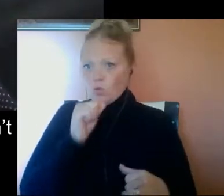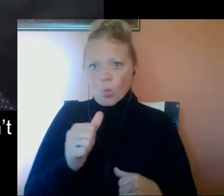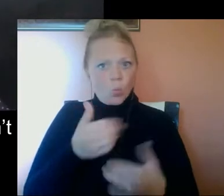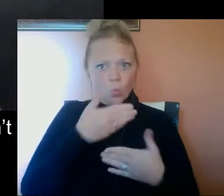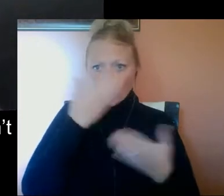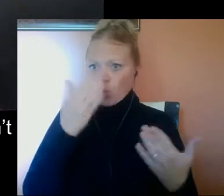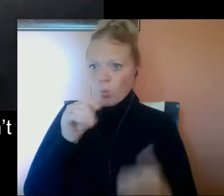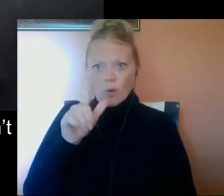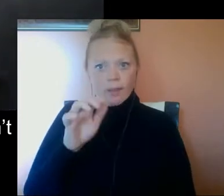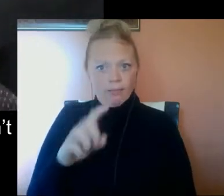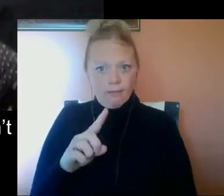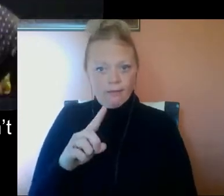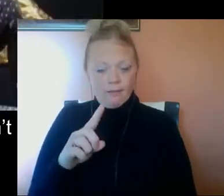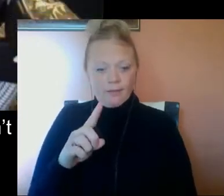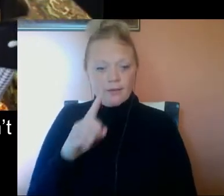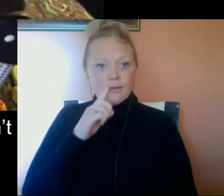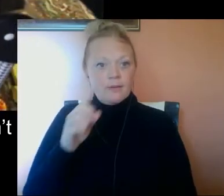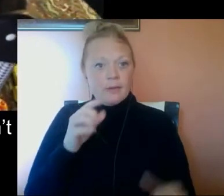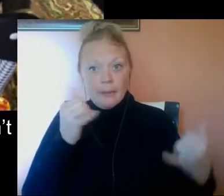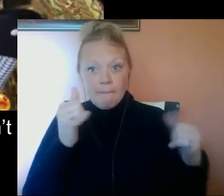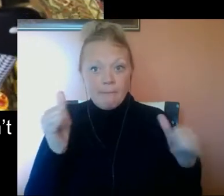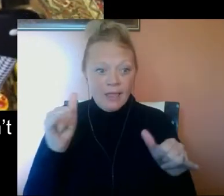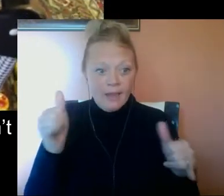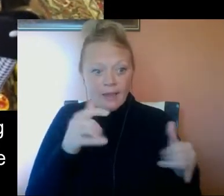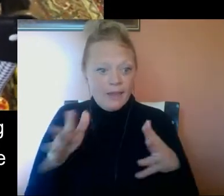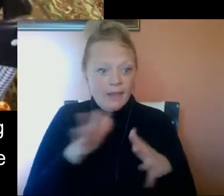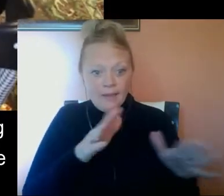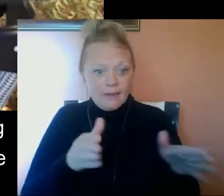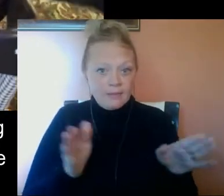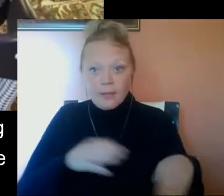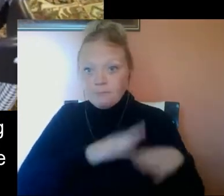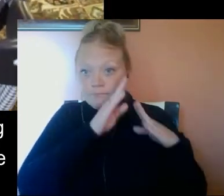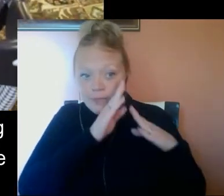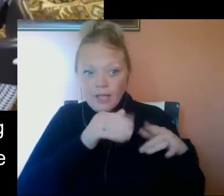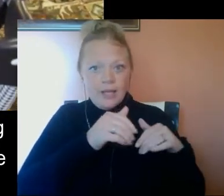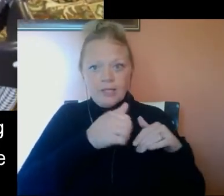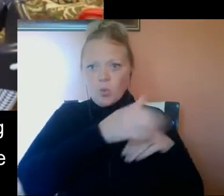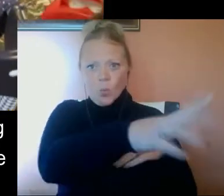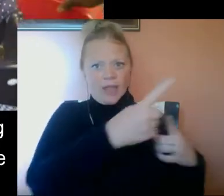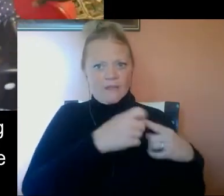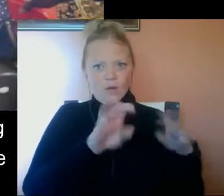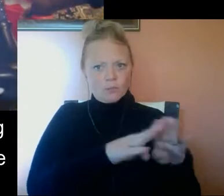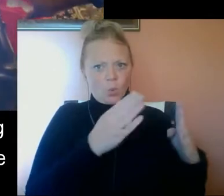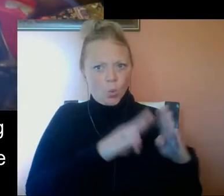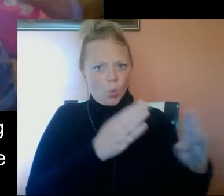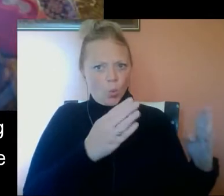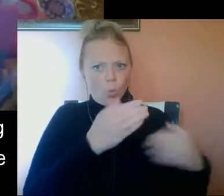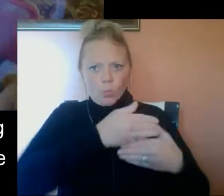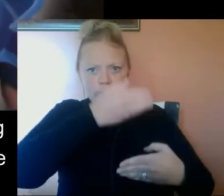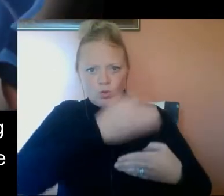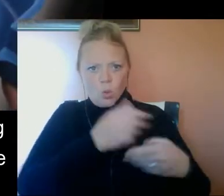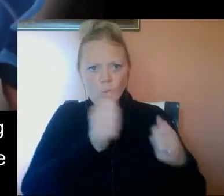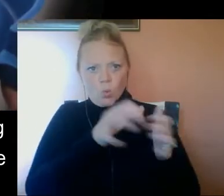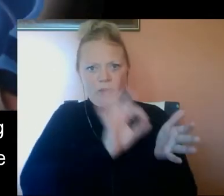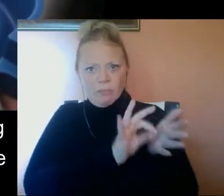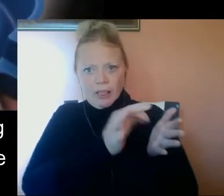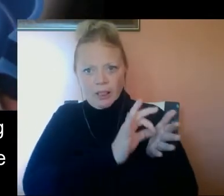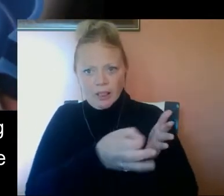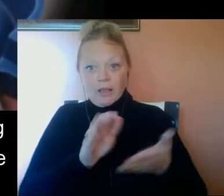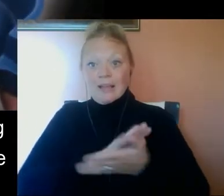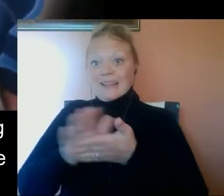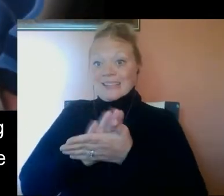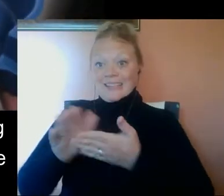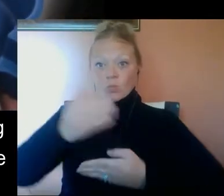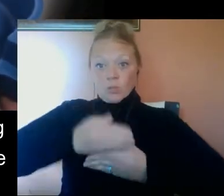don't have lead in them. Keep the crib and play areas away from walls, windows, and doors with chipping or peeling paint. Clean your